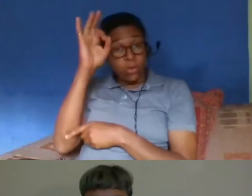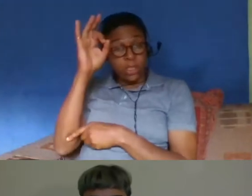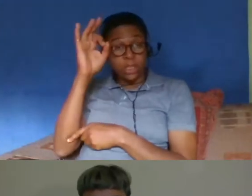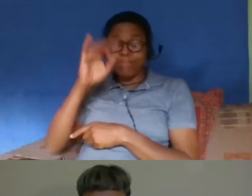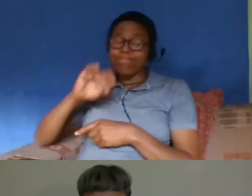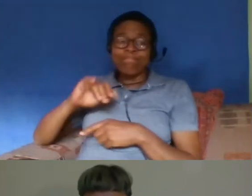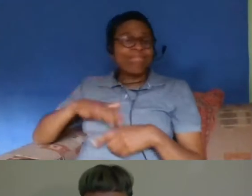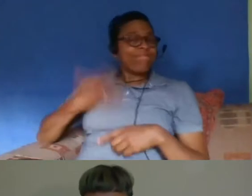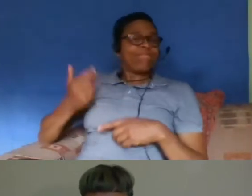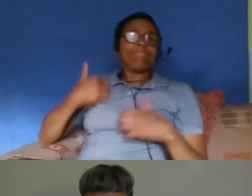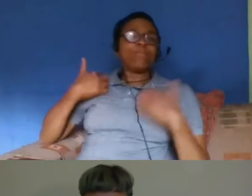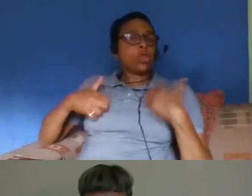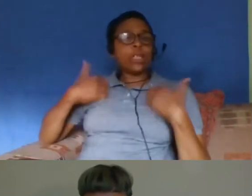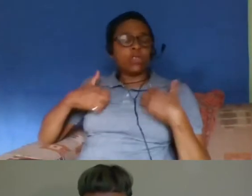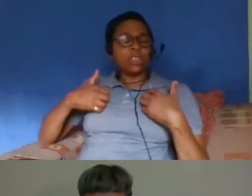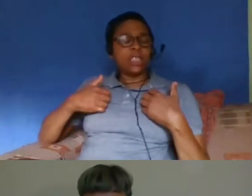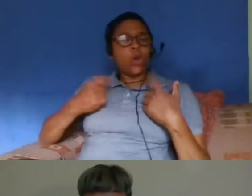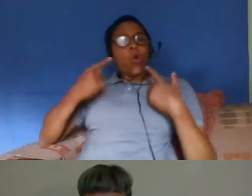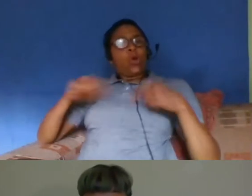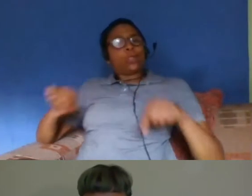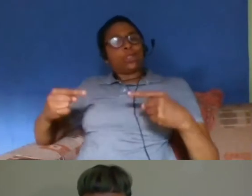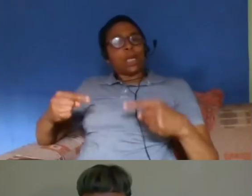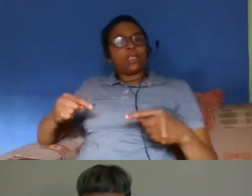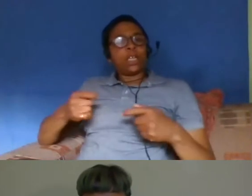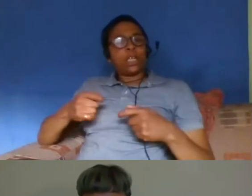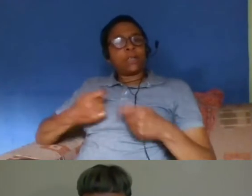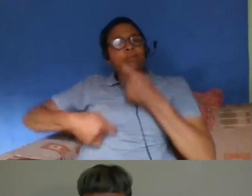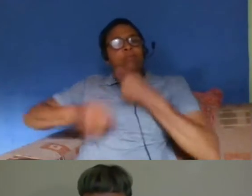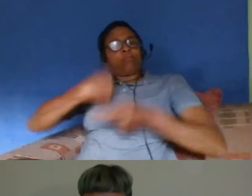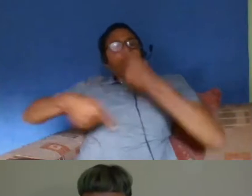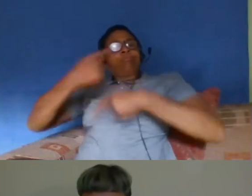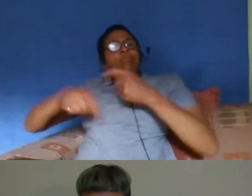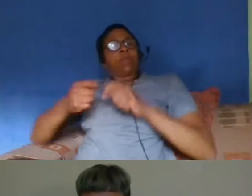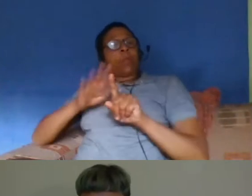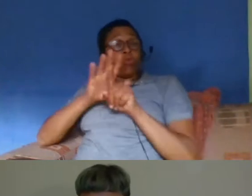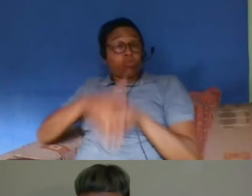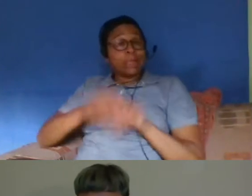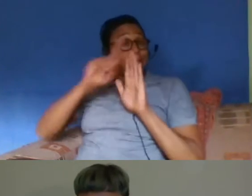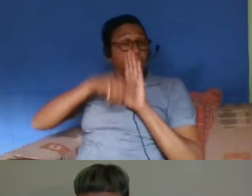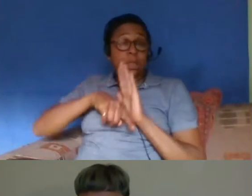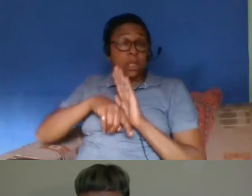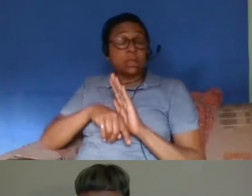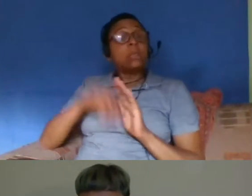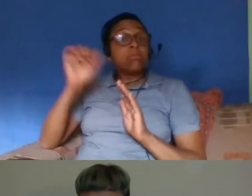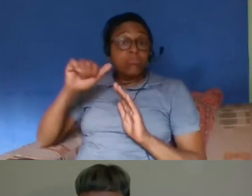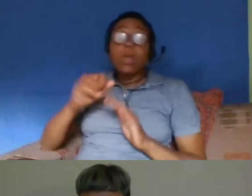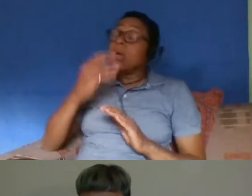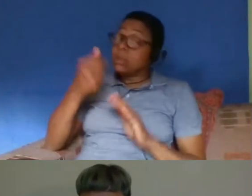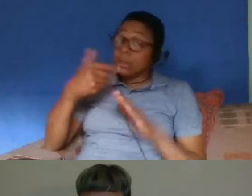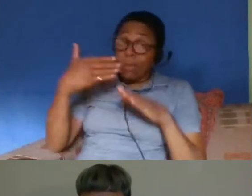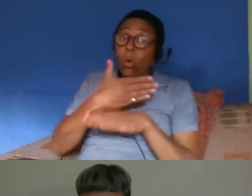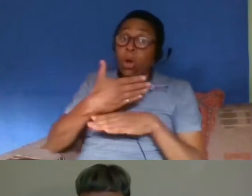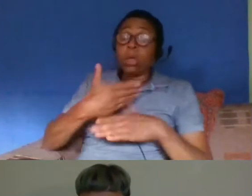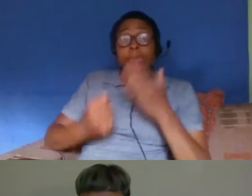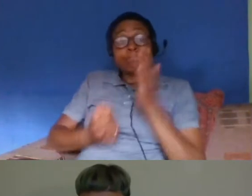structured way undoubtedly in some places there is good work going on undoubtedly in some places it has been better addressed